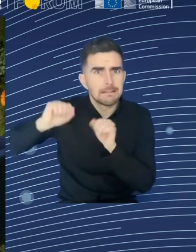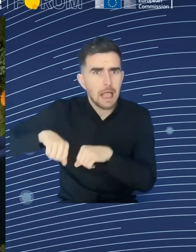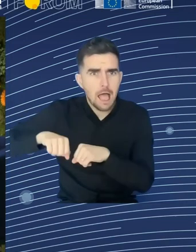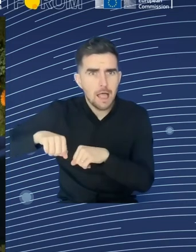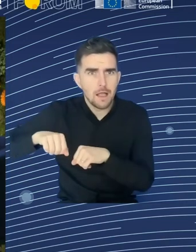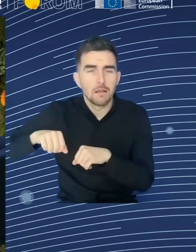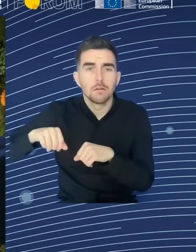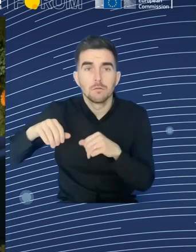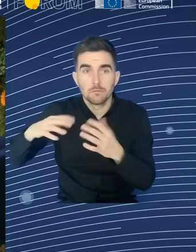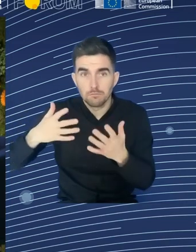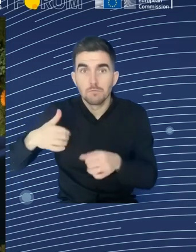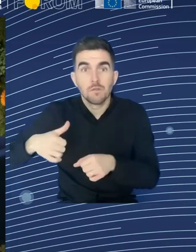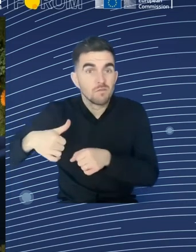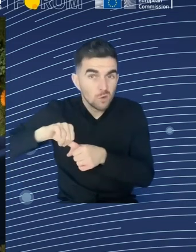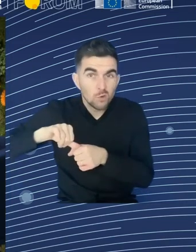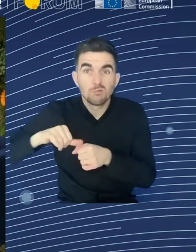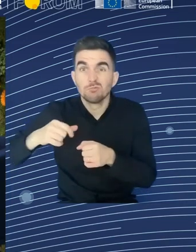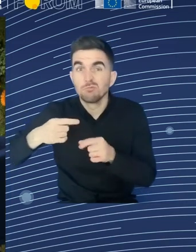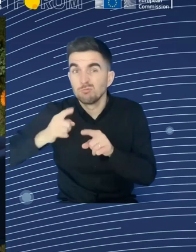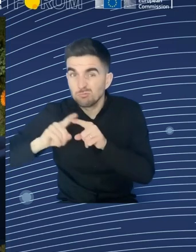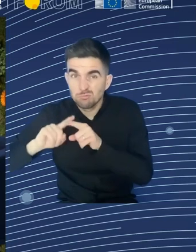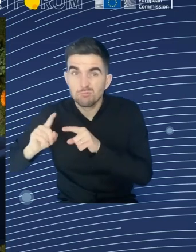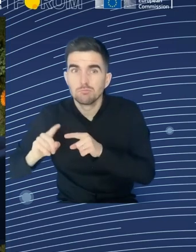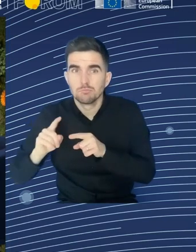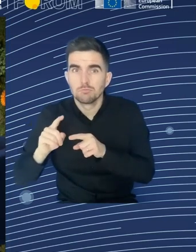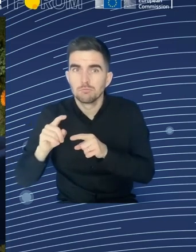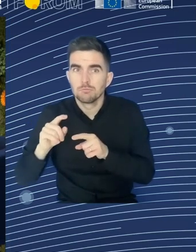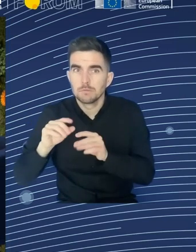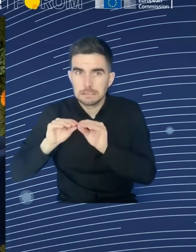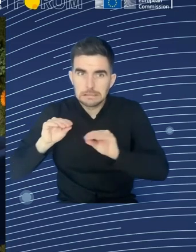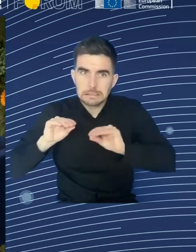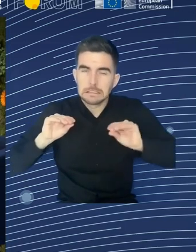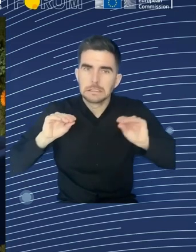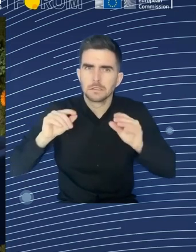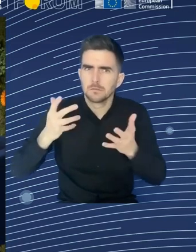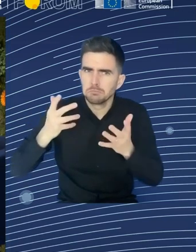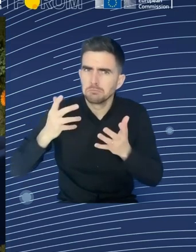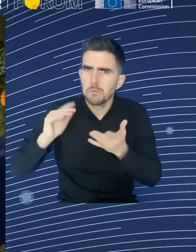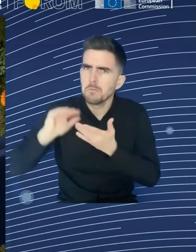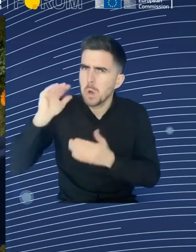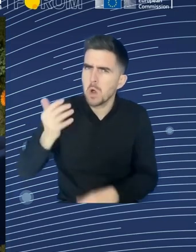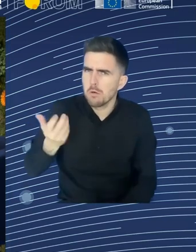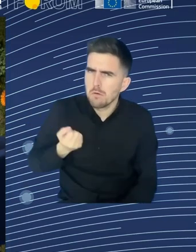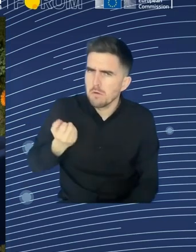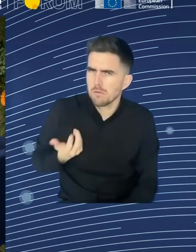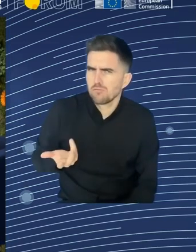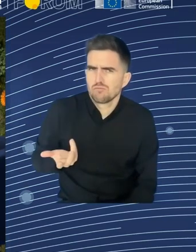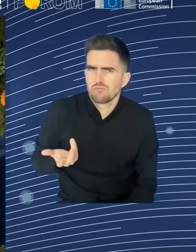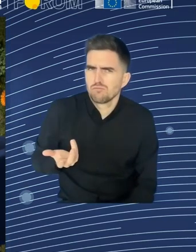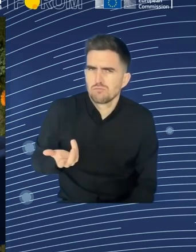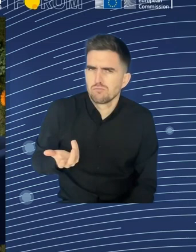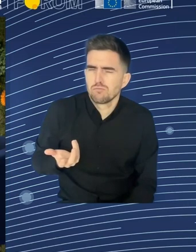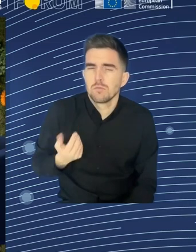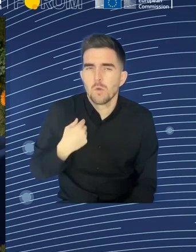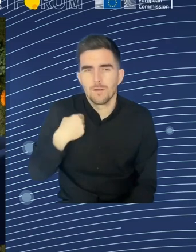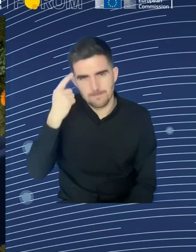And there is quite a widespread recognition, both in academia and among policymakers, that in this green